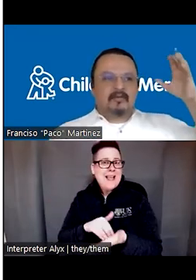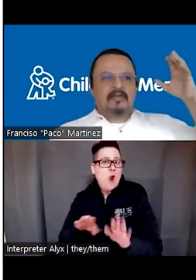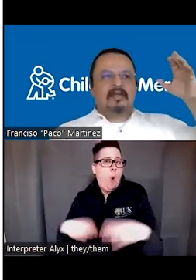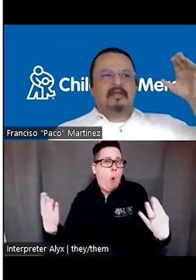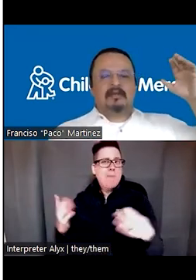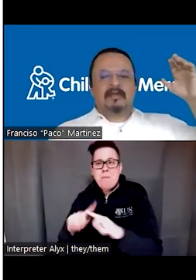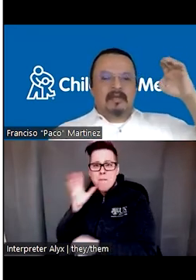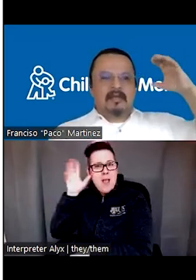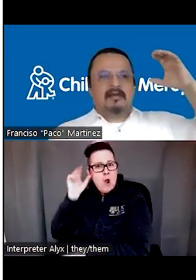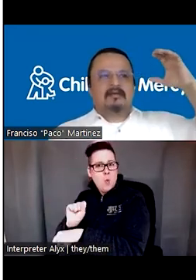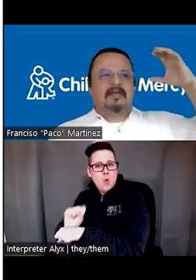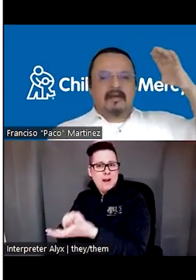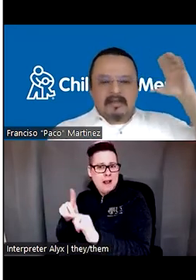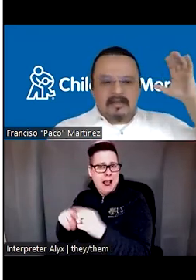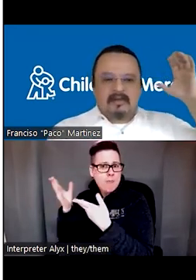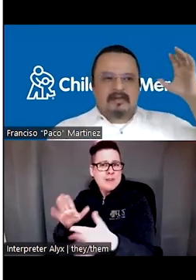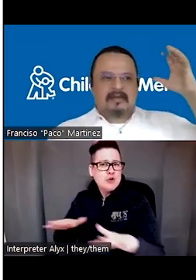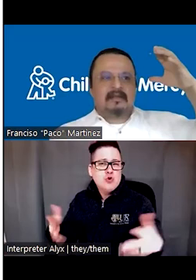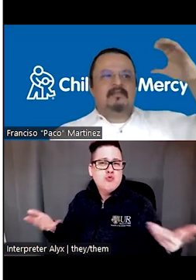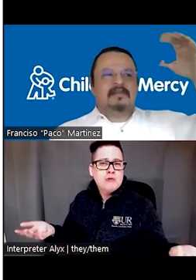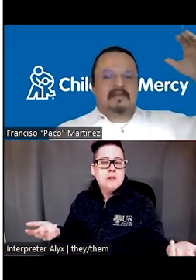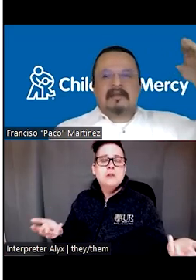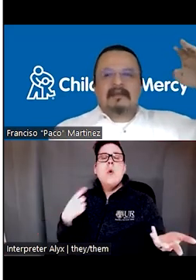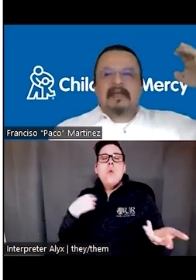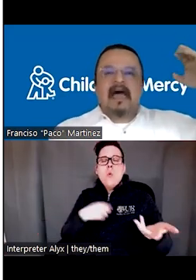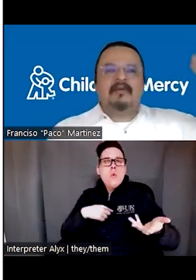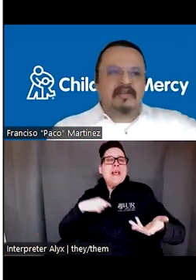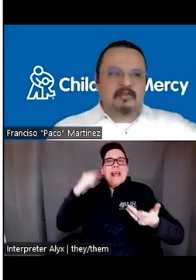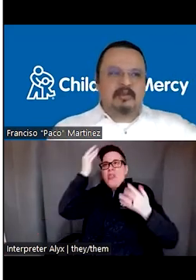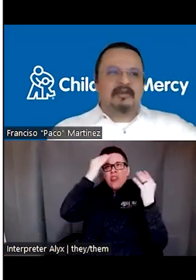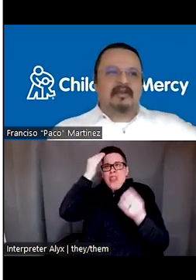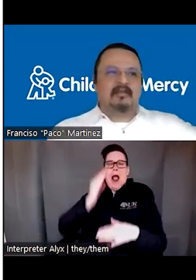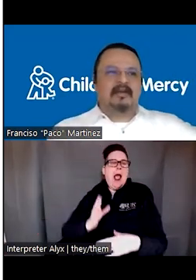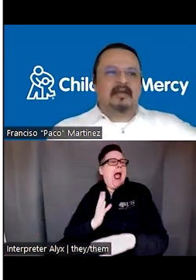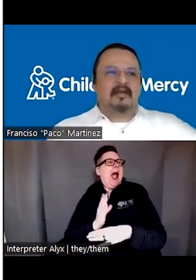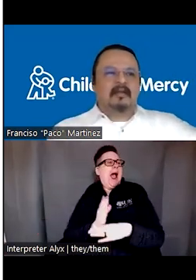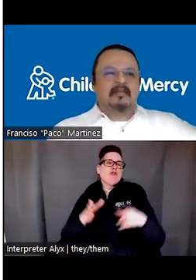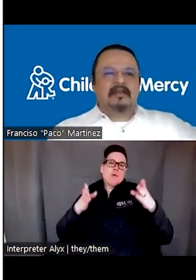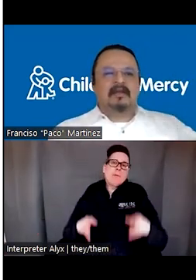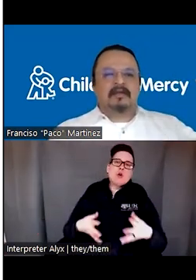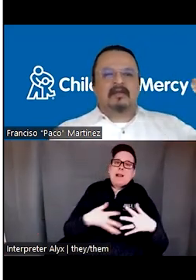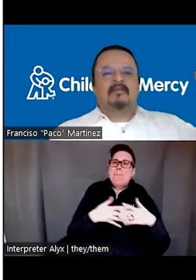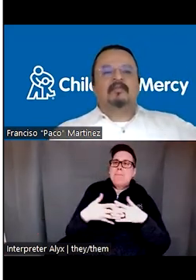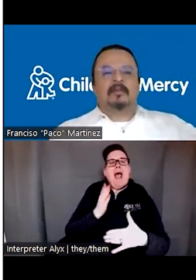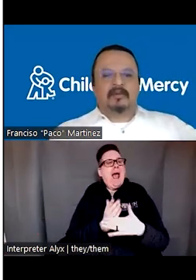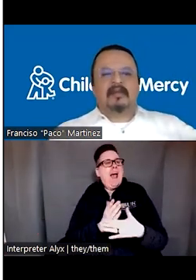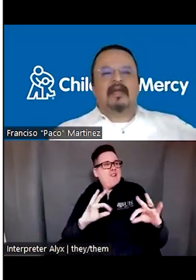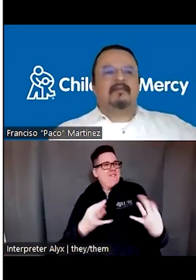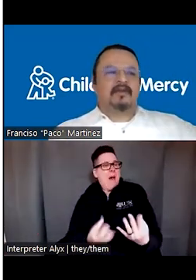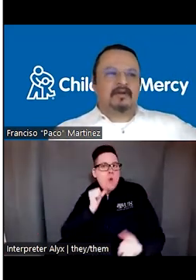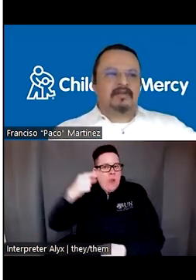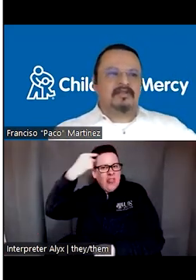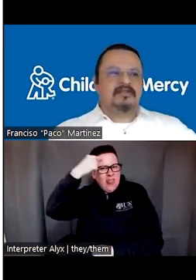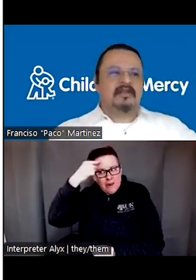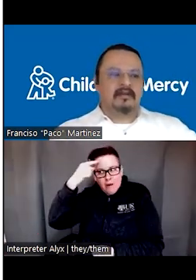make because we, we are, we are thinking about like the, the average people in America, but not of people that